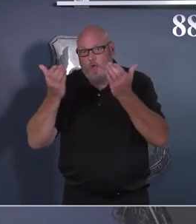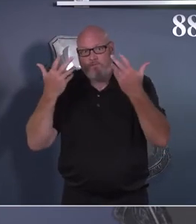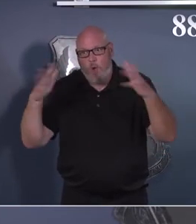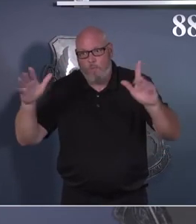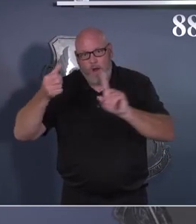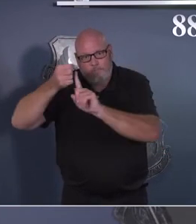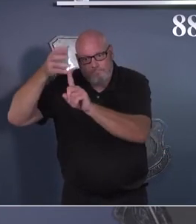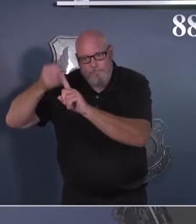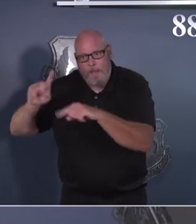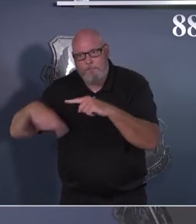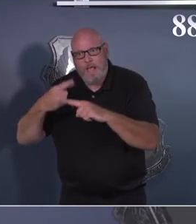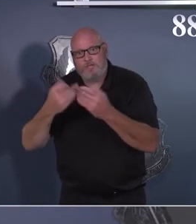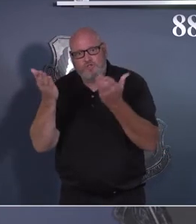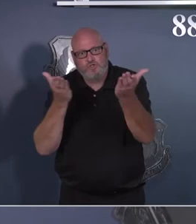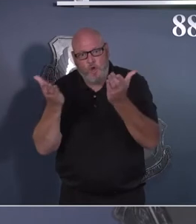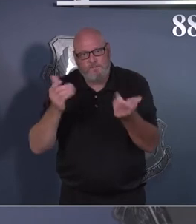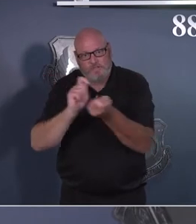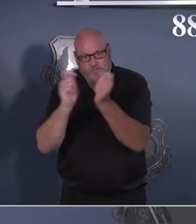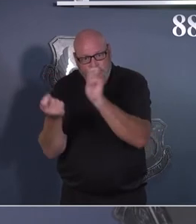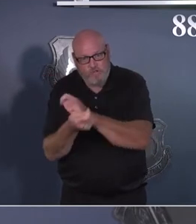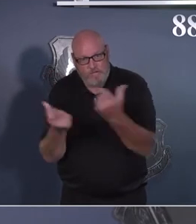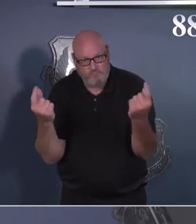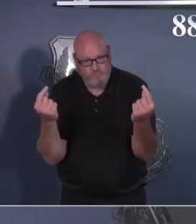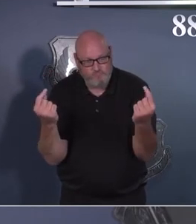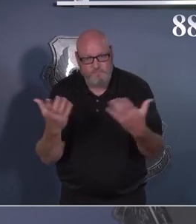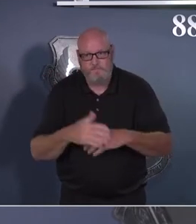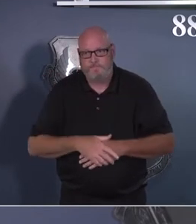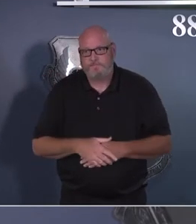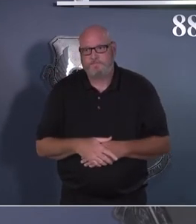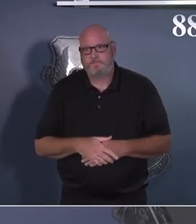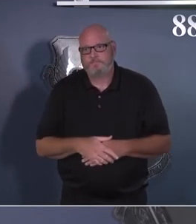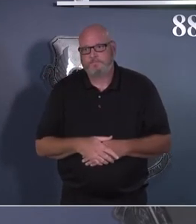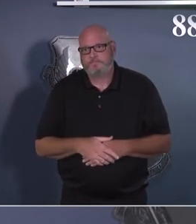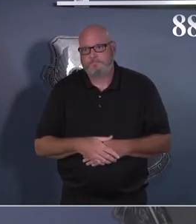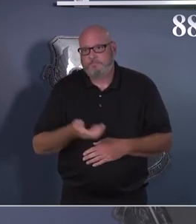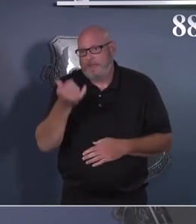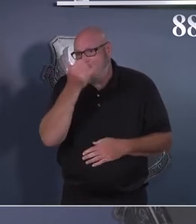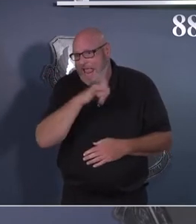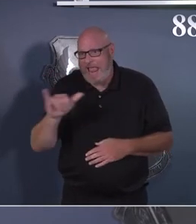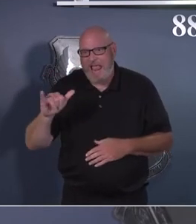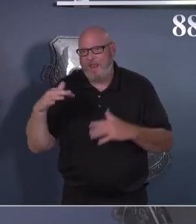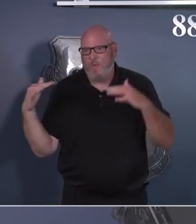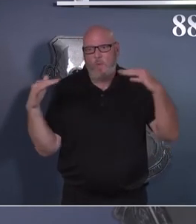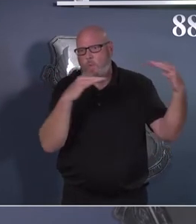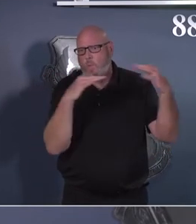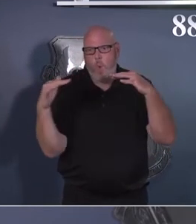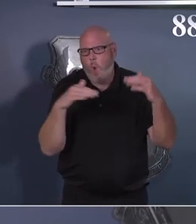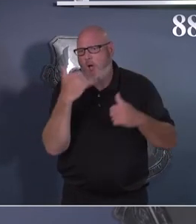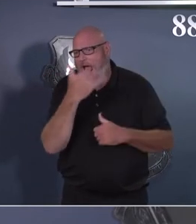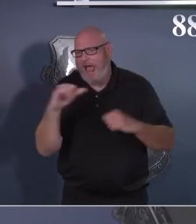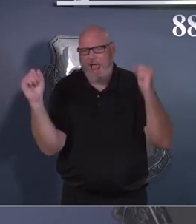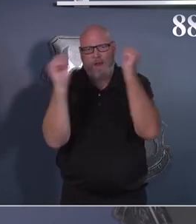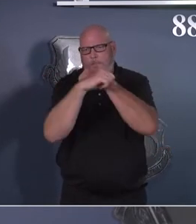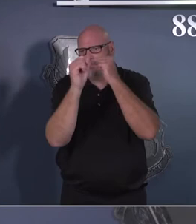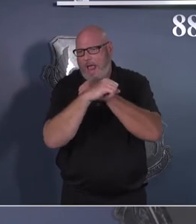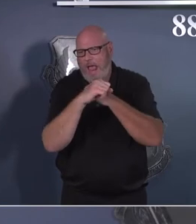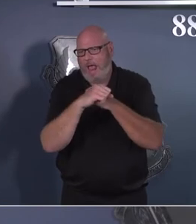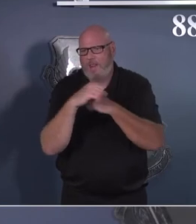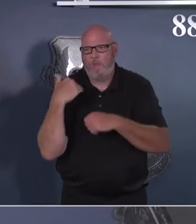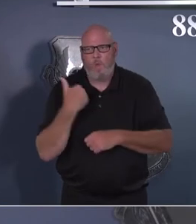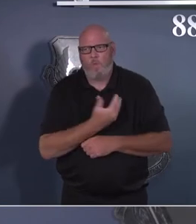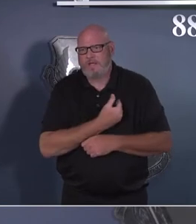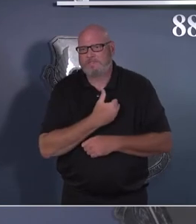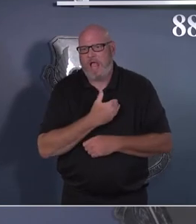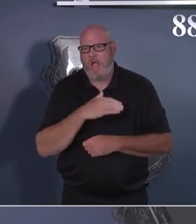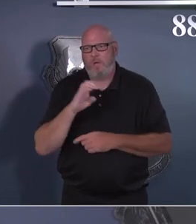you can see out there. But with any battle or any war that we're in, what's our exit strategy? And so what's our exit strategy to get us out of Health